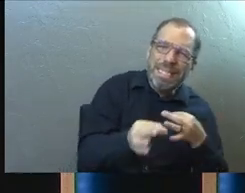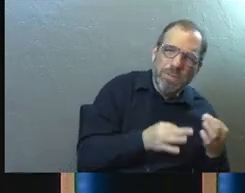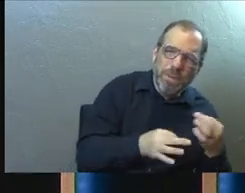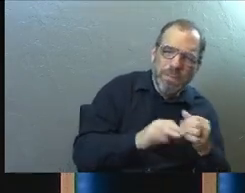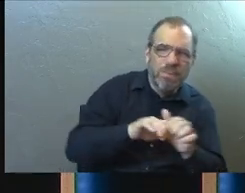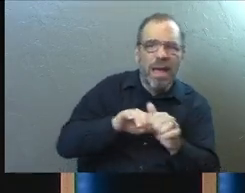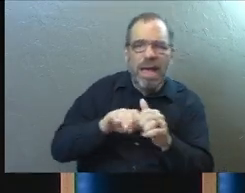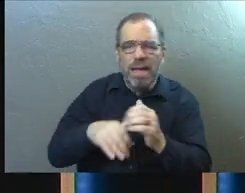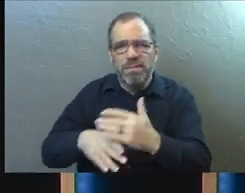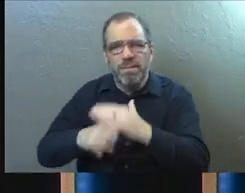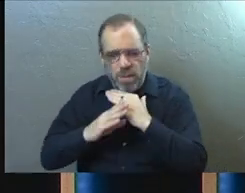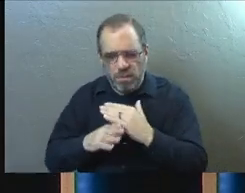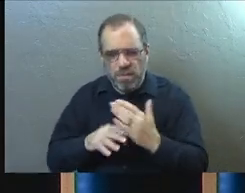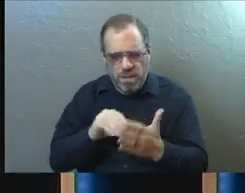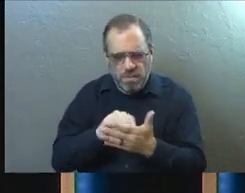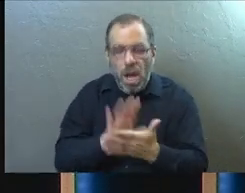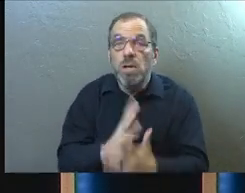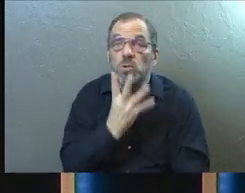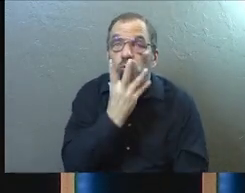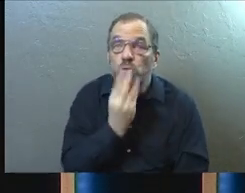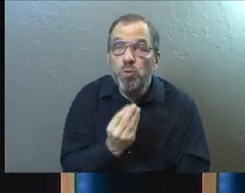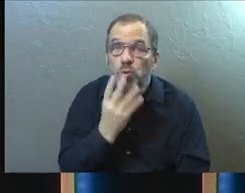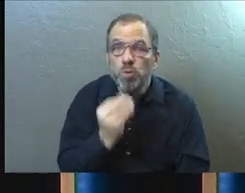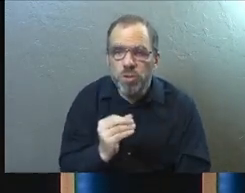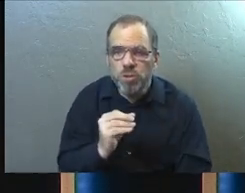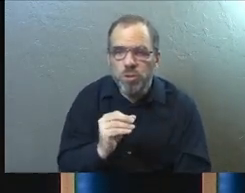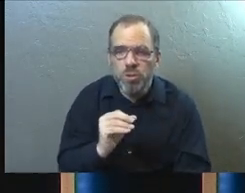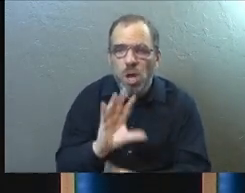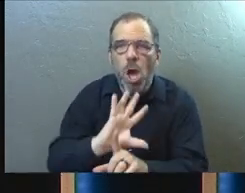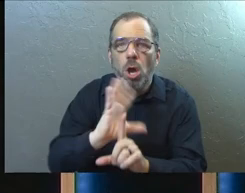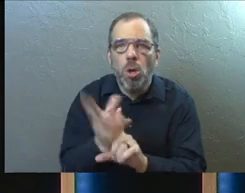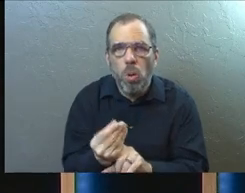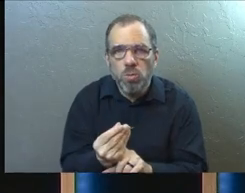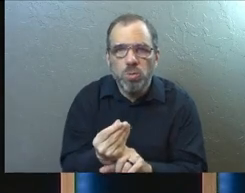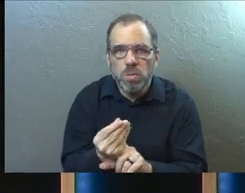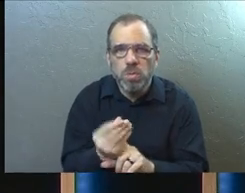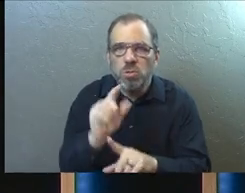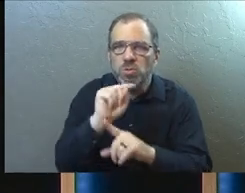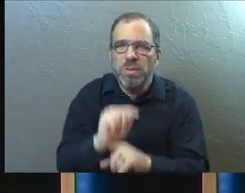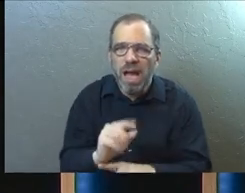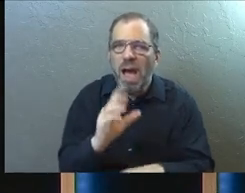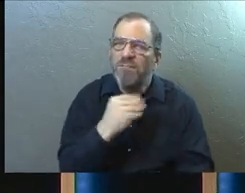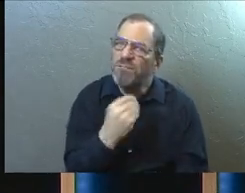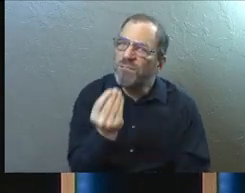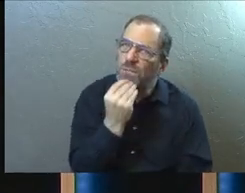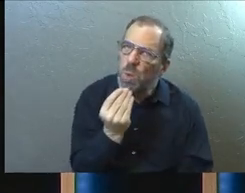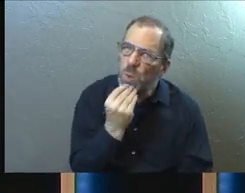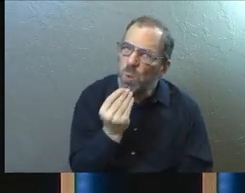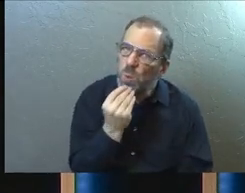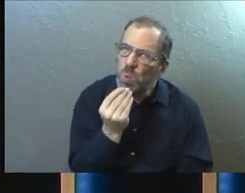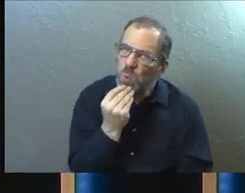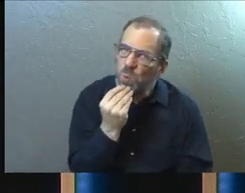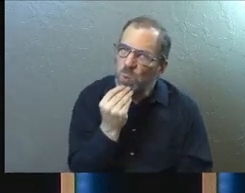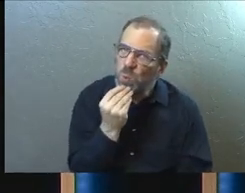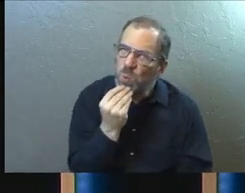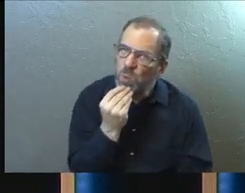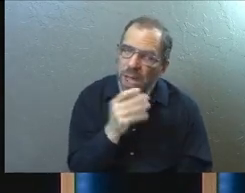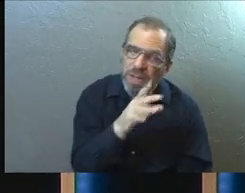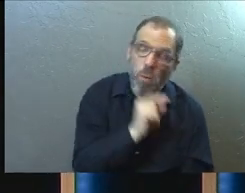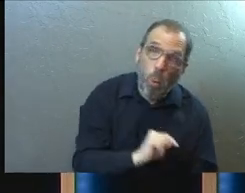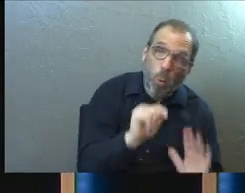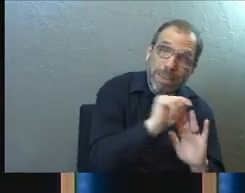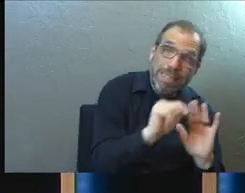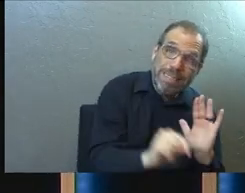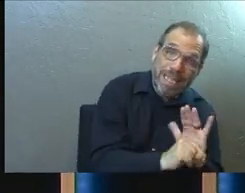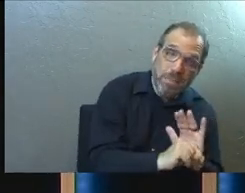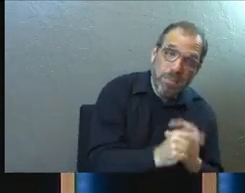the message. He lays out some Jewish cultural restrictions regarding food. And there's so many reasons why throughout Old Testament